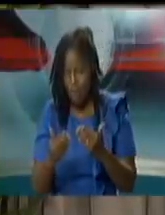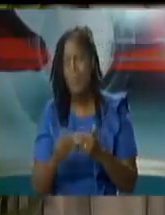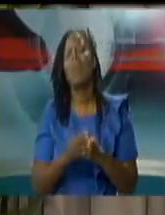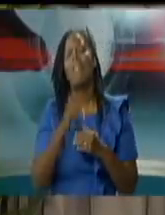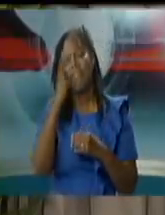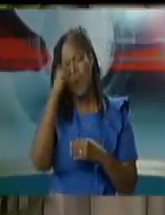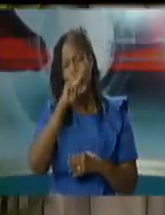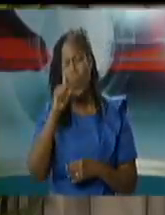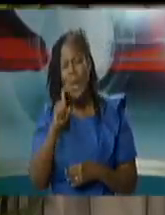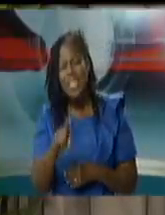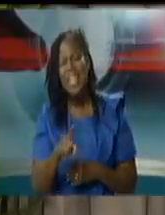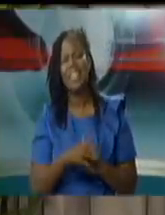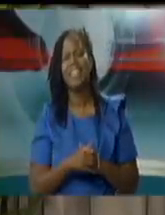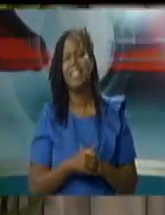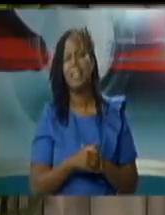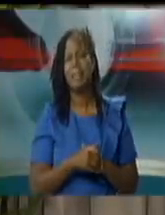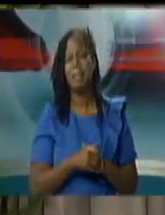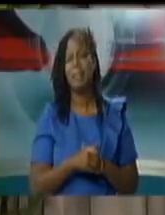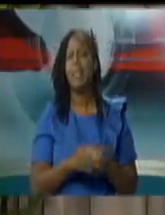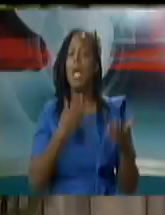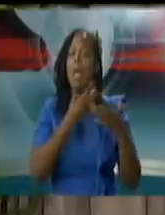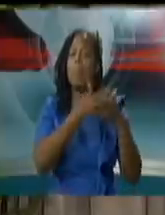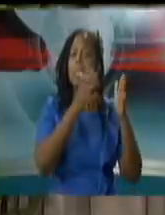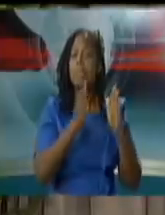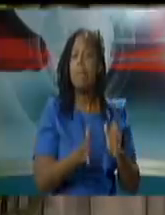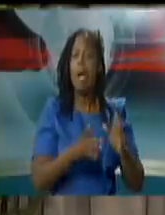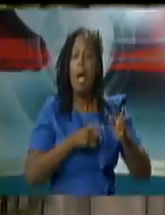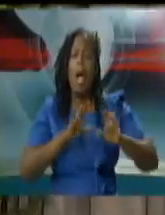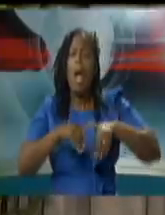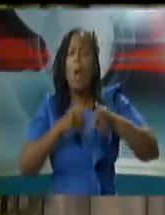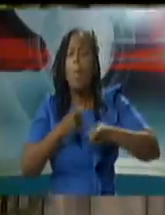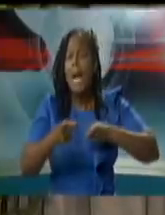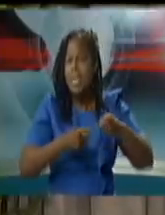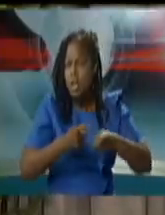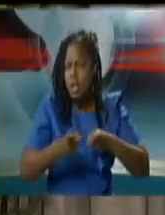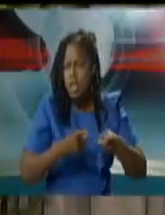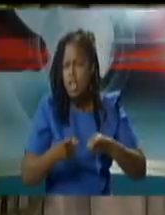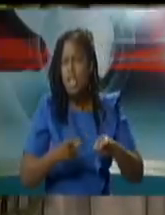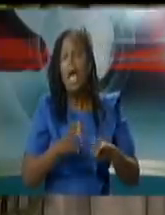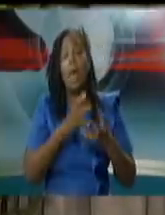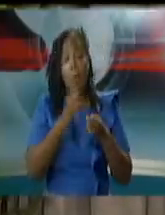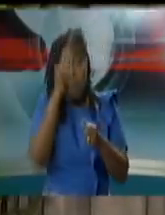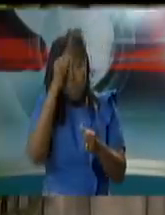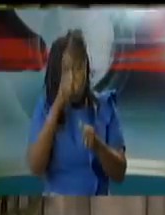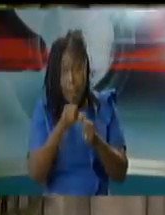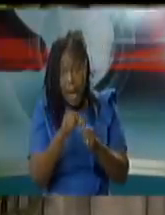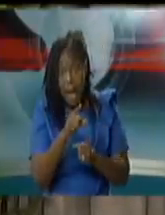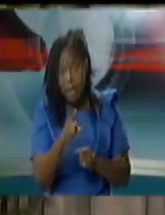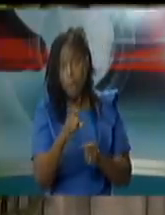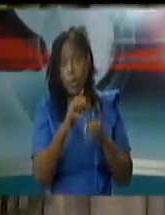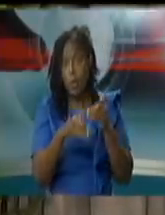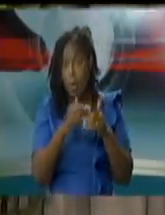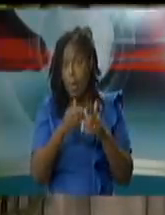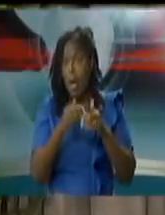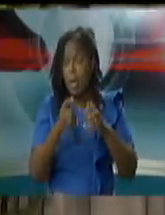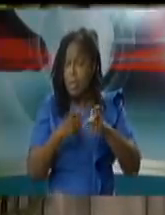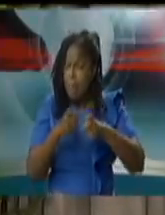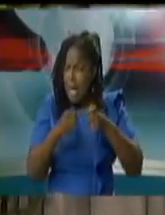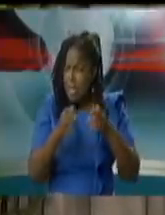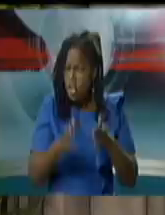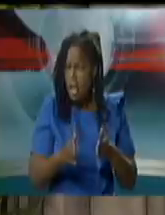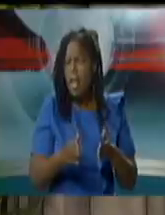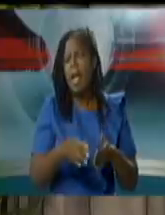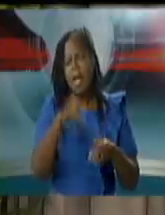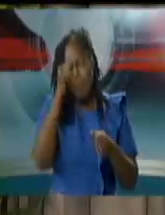the the prisoner management is not something that's new i want to remind you that it was the archbishop